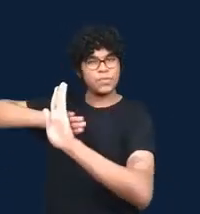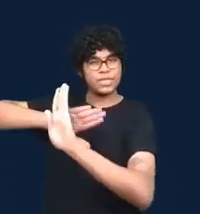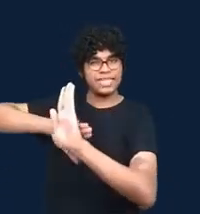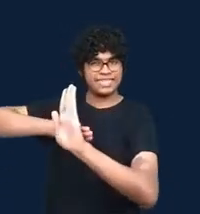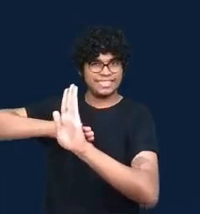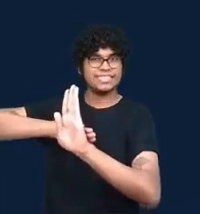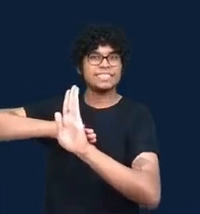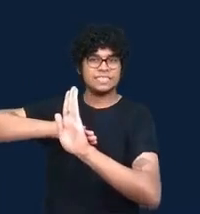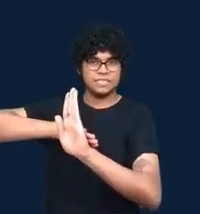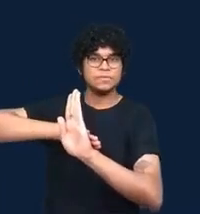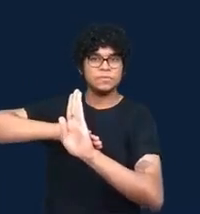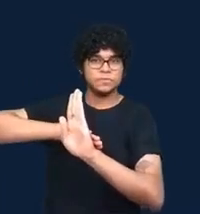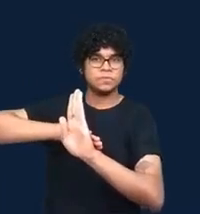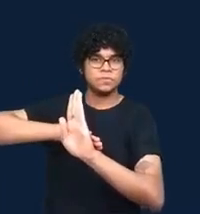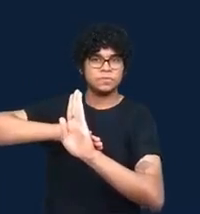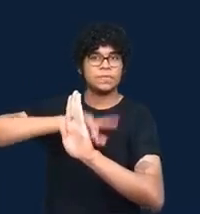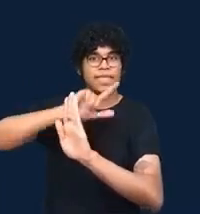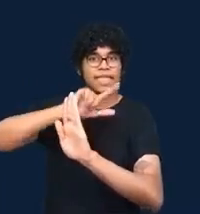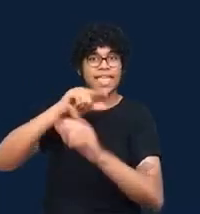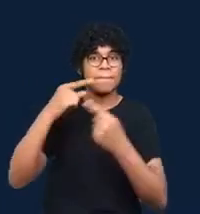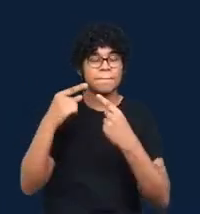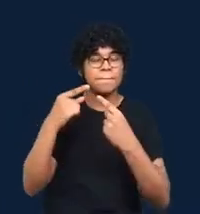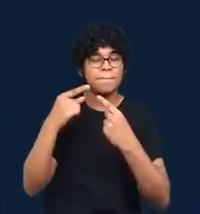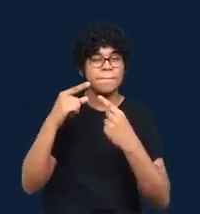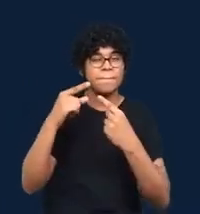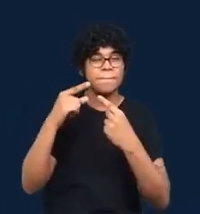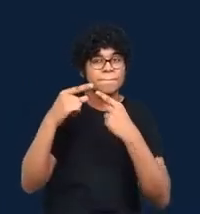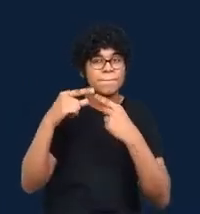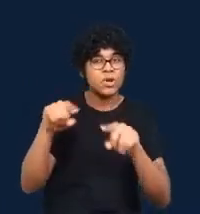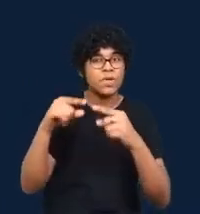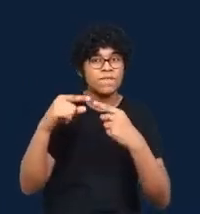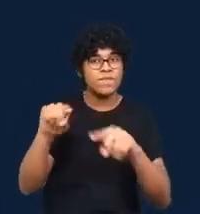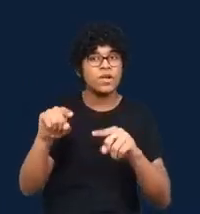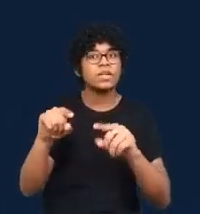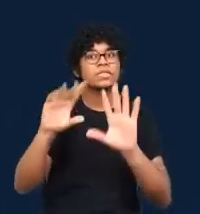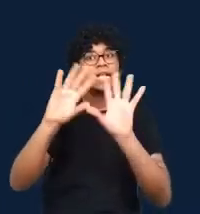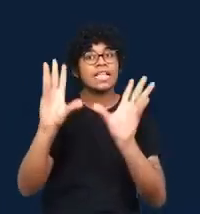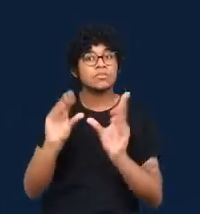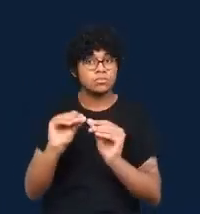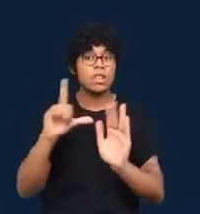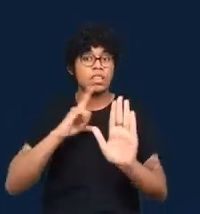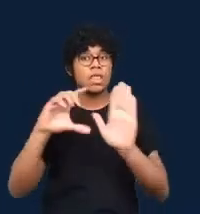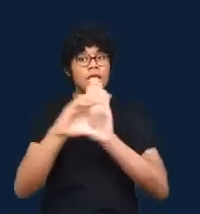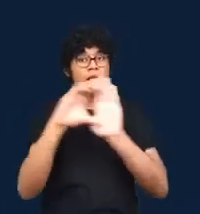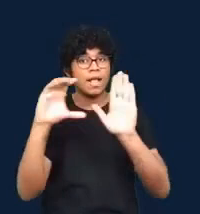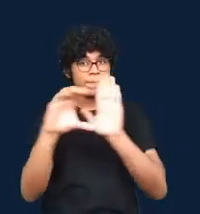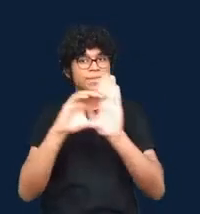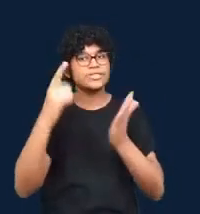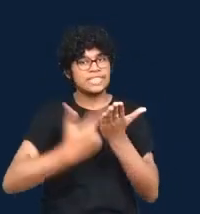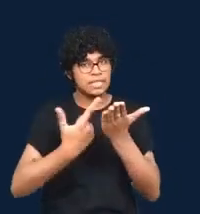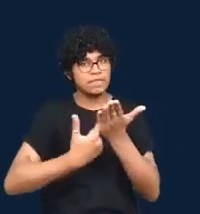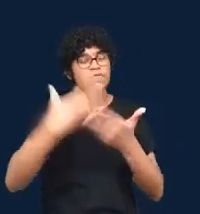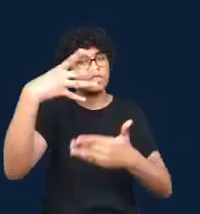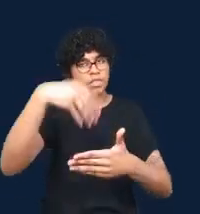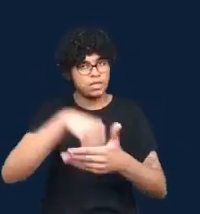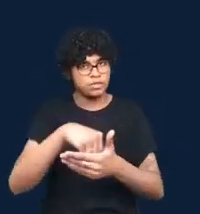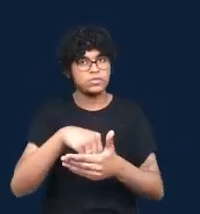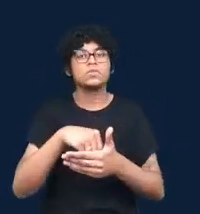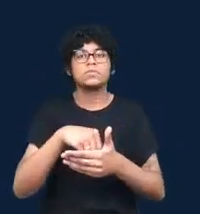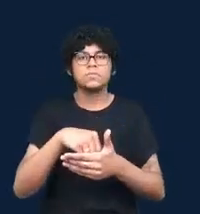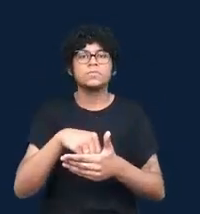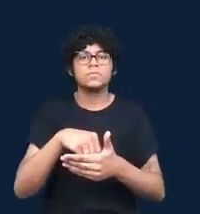summarized in one of the book chapters as data journalism as an empirically self assured